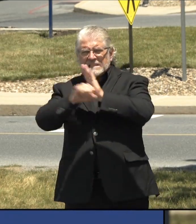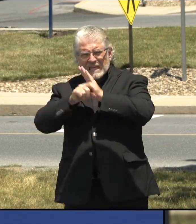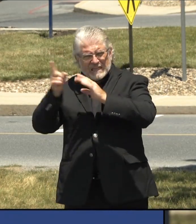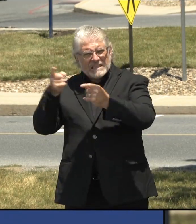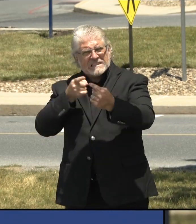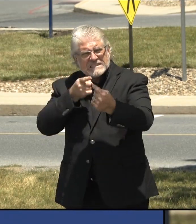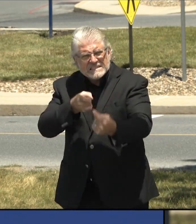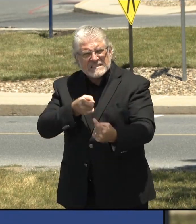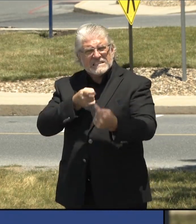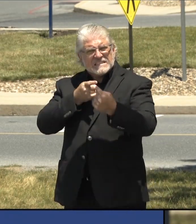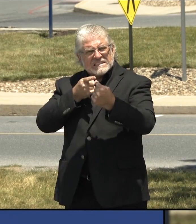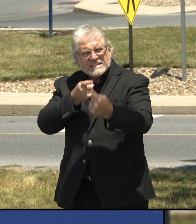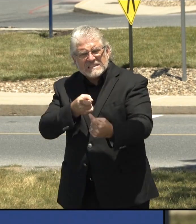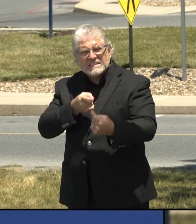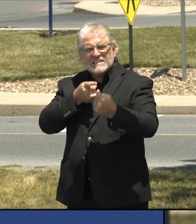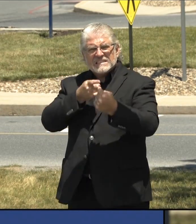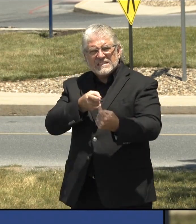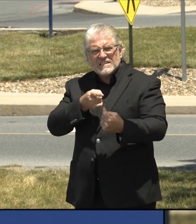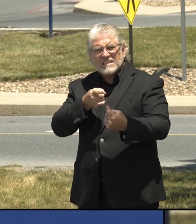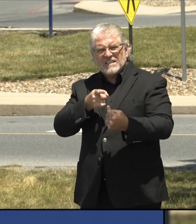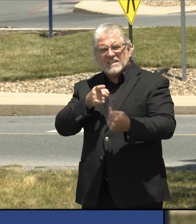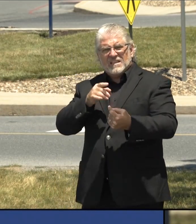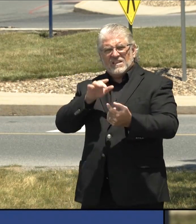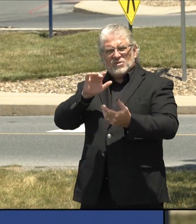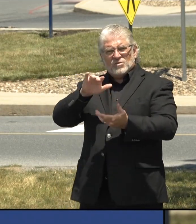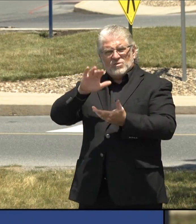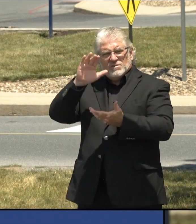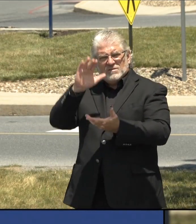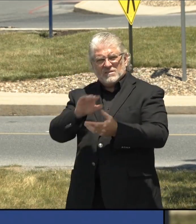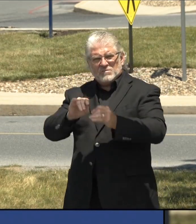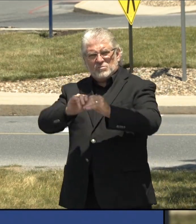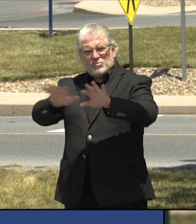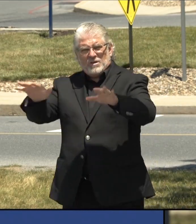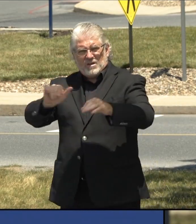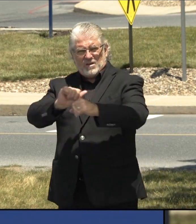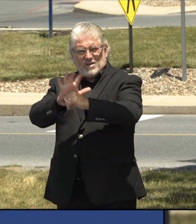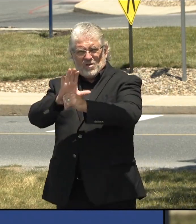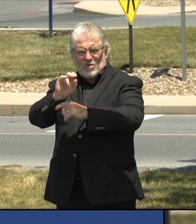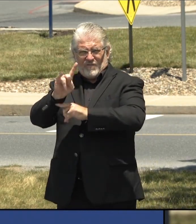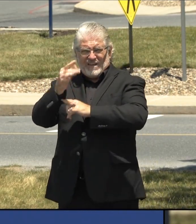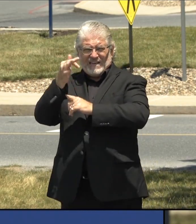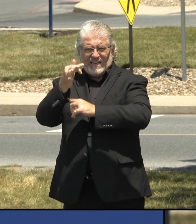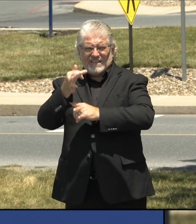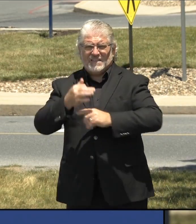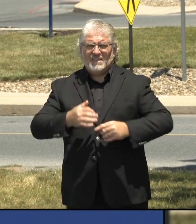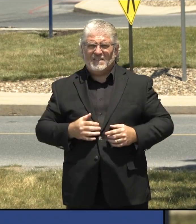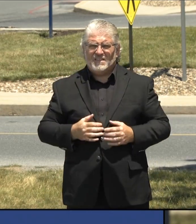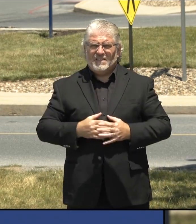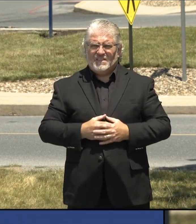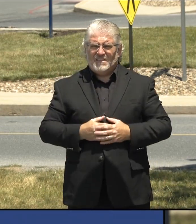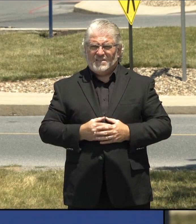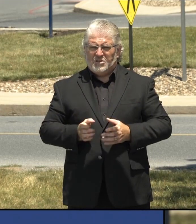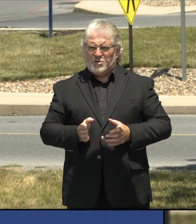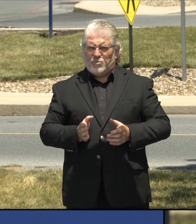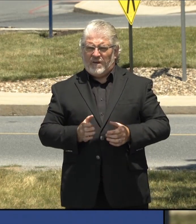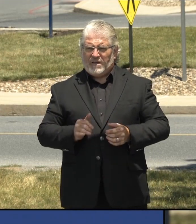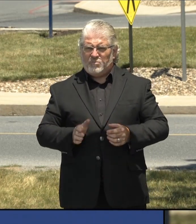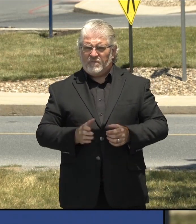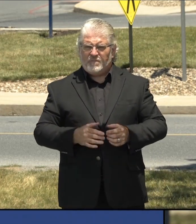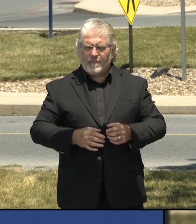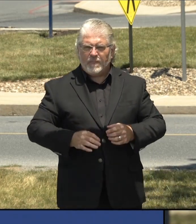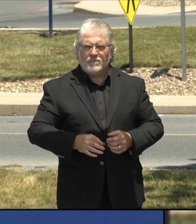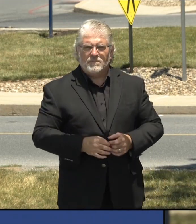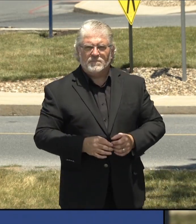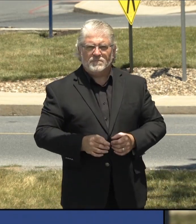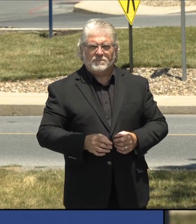controlling the spread of COVID-19 among very seriously, potentially seriously ill seniors in, in a, in